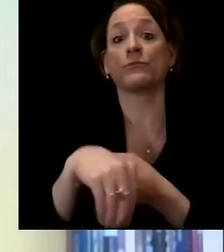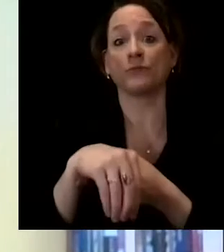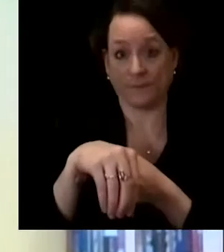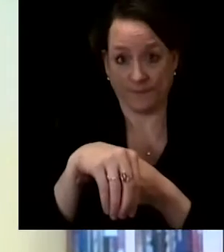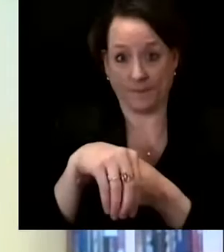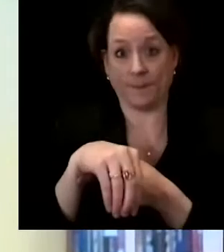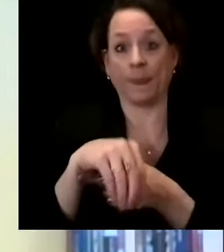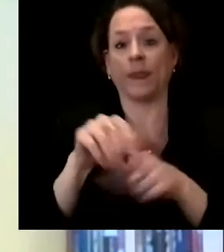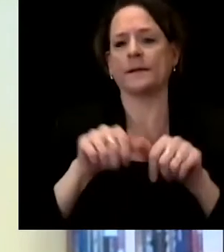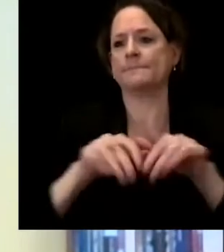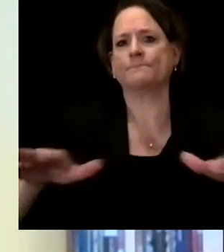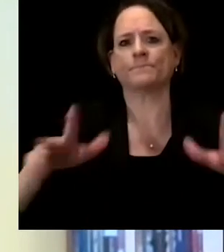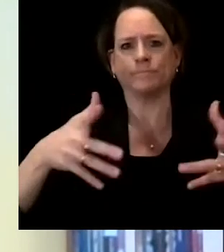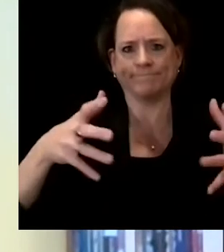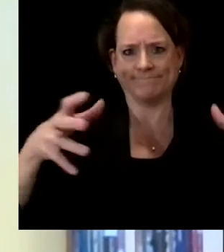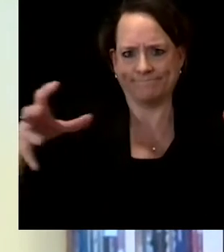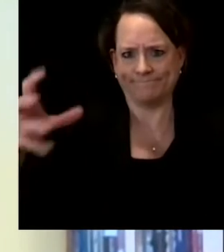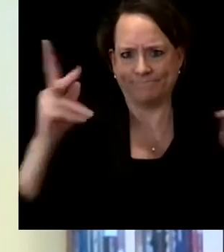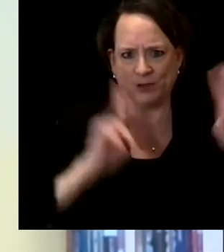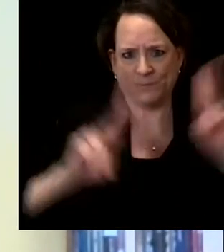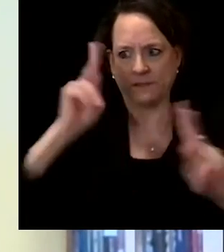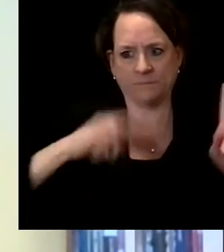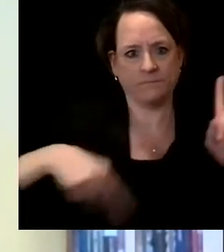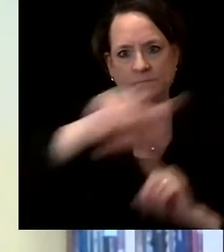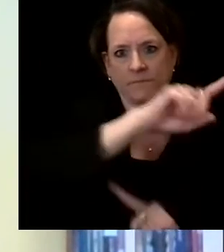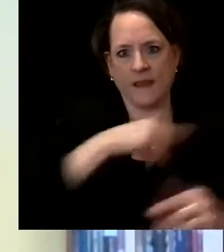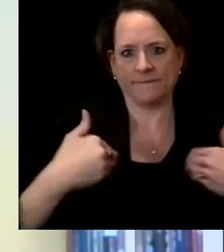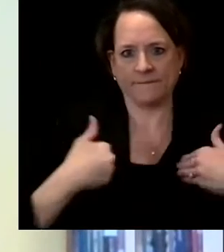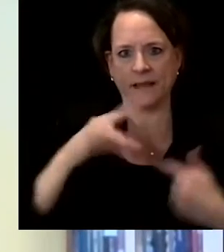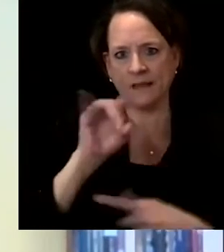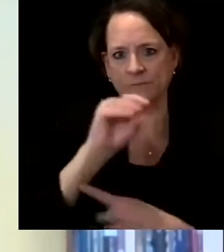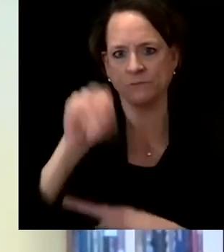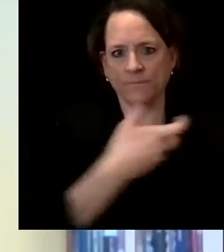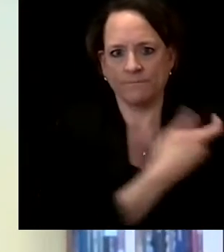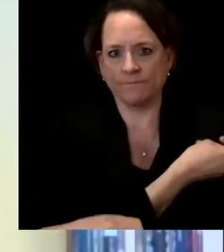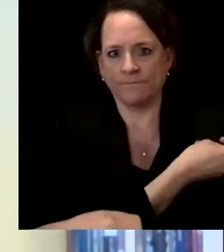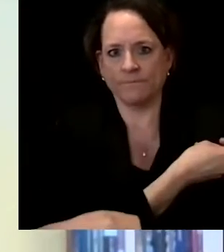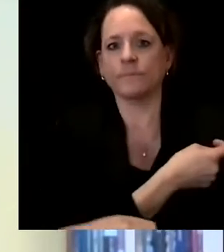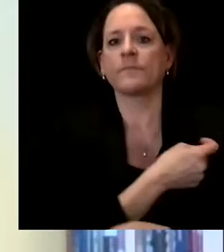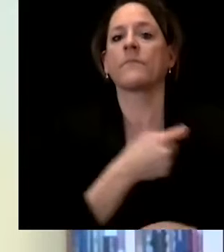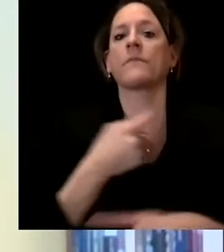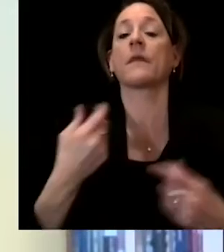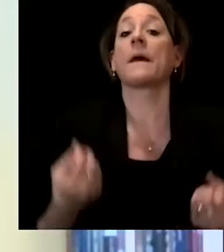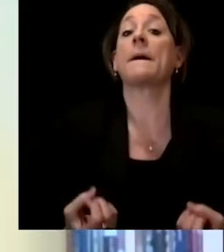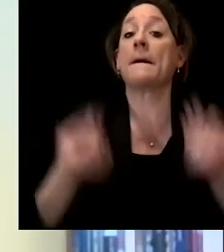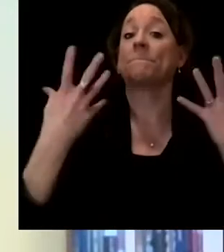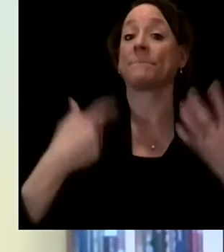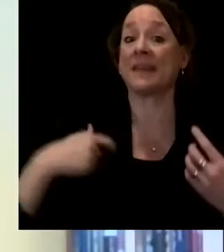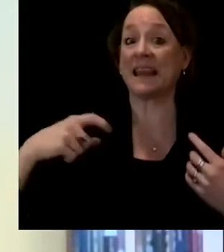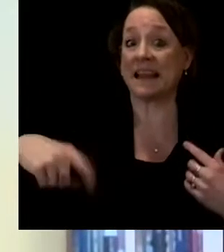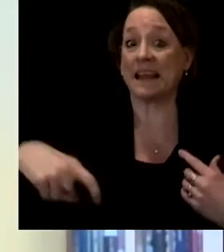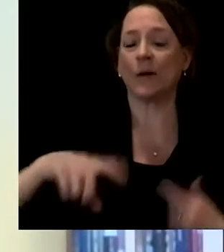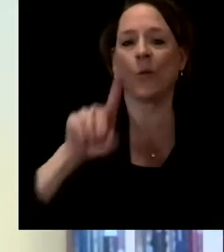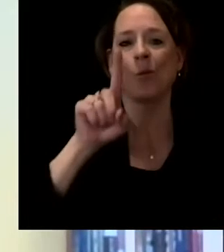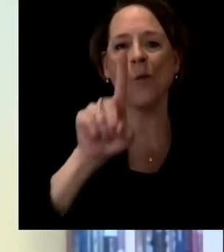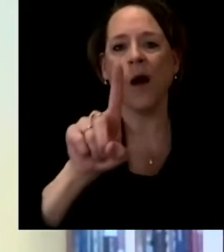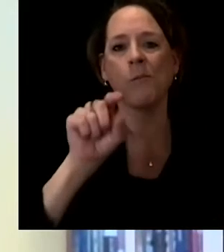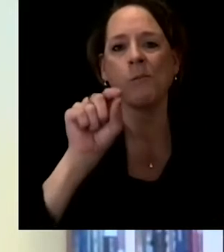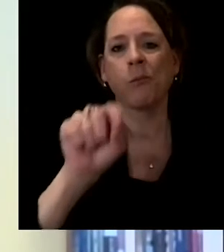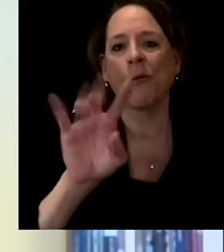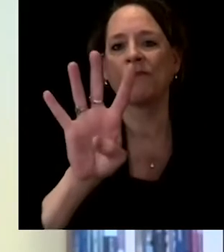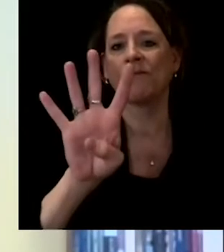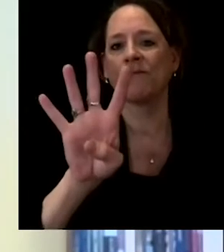do this process, we would need 1.4 million doses per month in order to accomplish